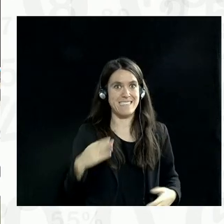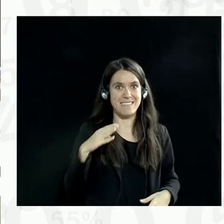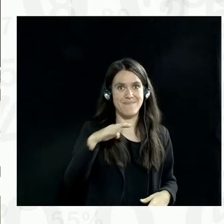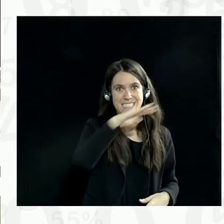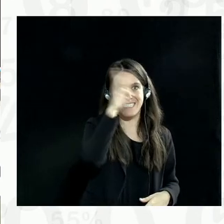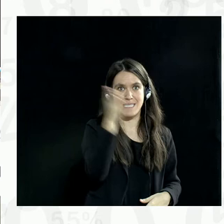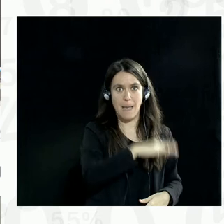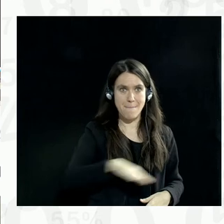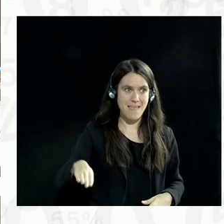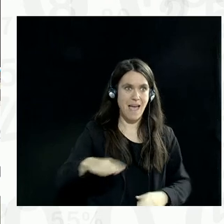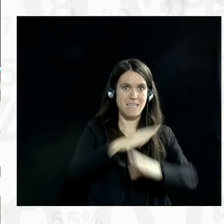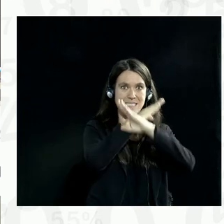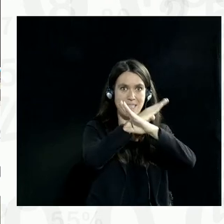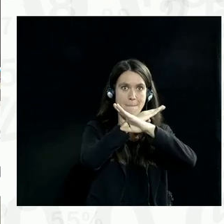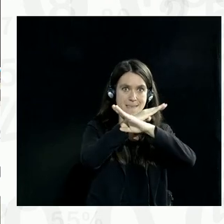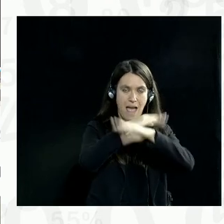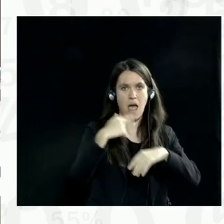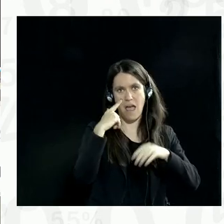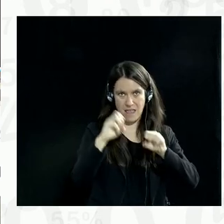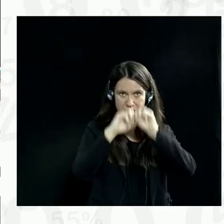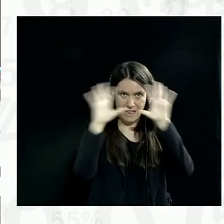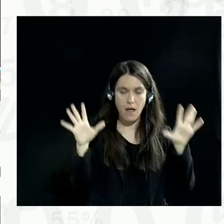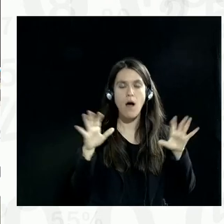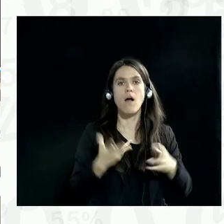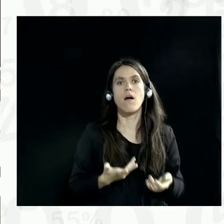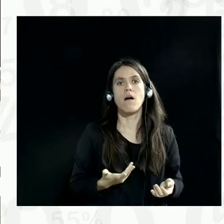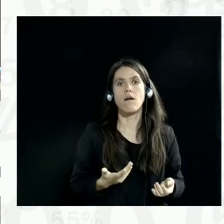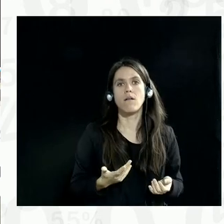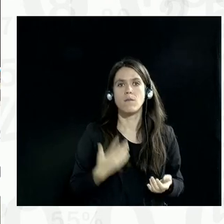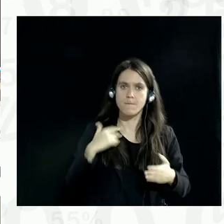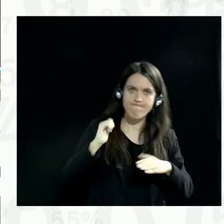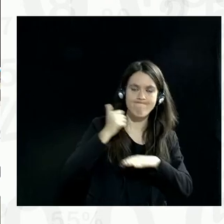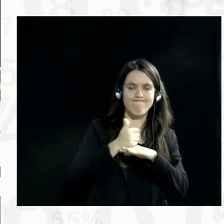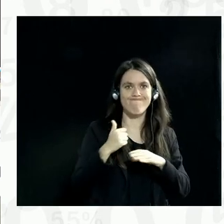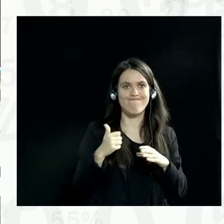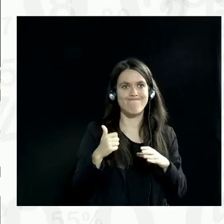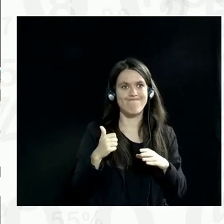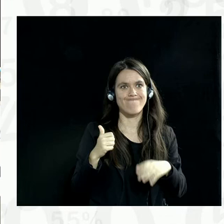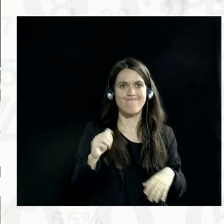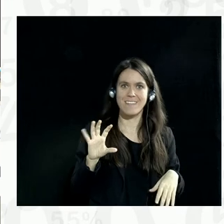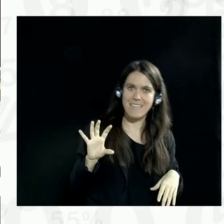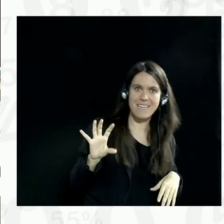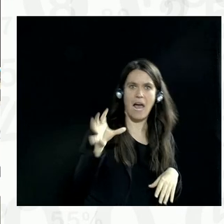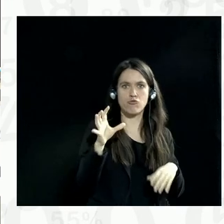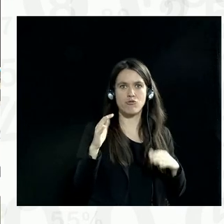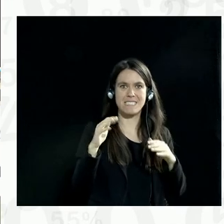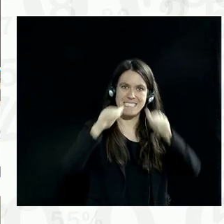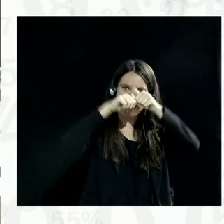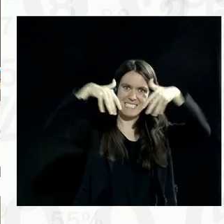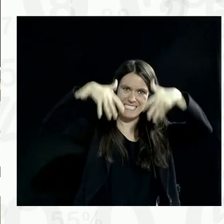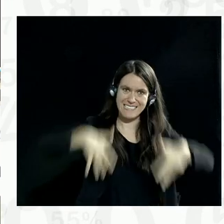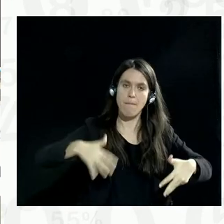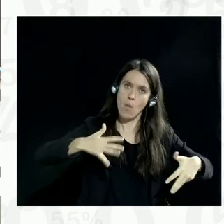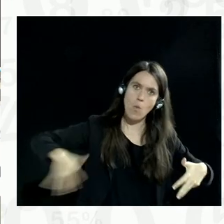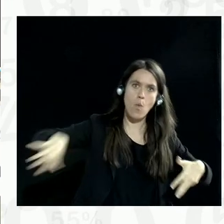all in all is to drive the establishment of an integrated national statistical system where members fully